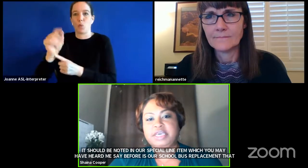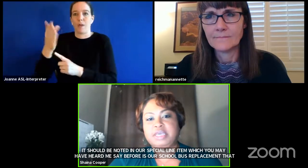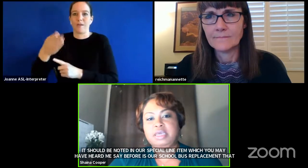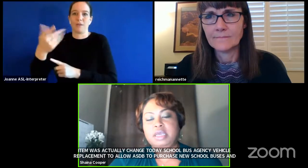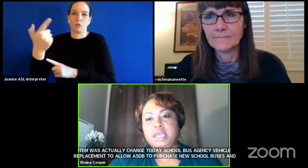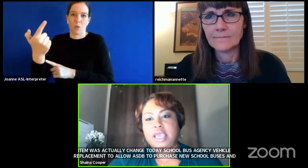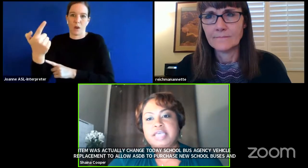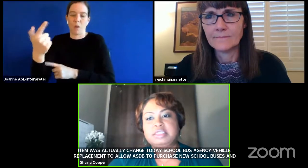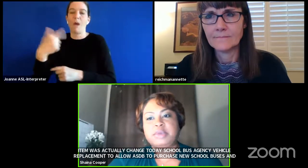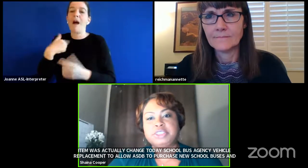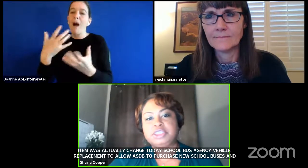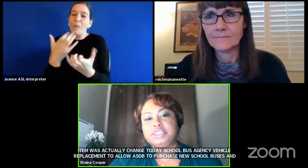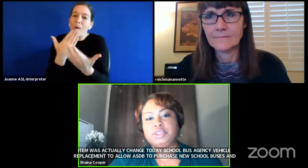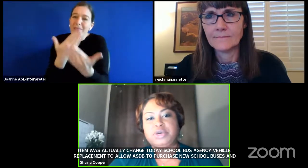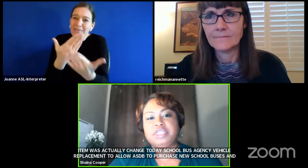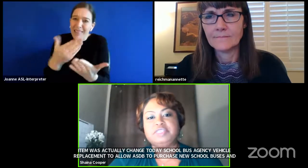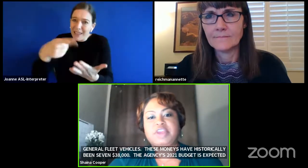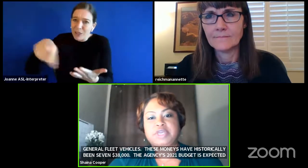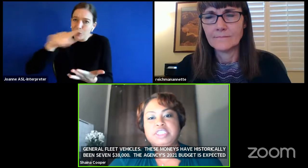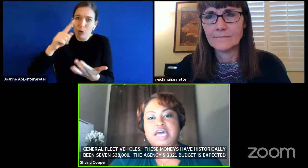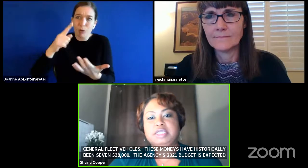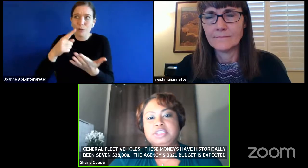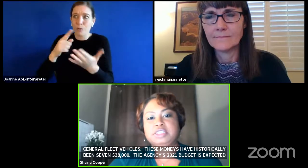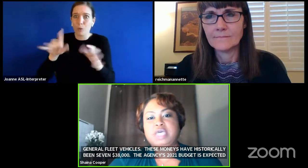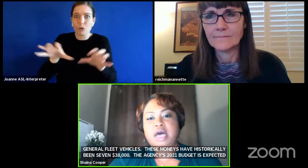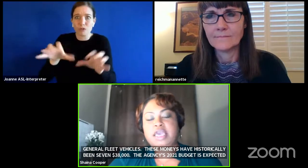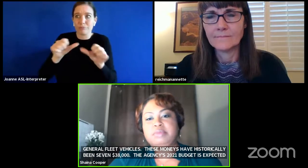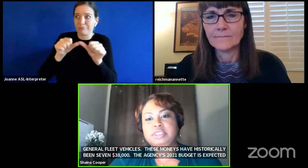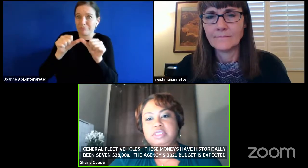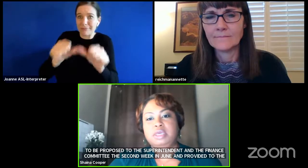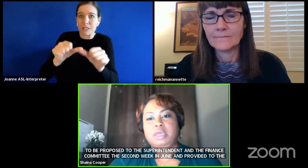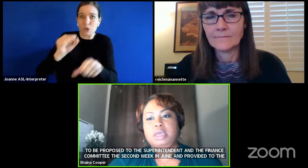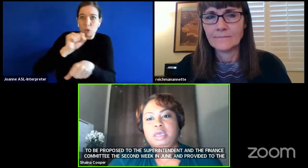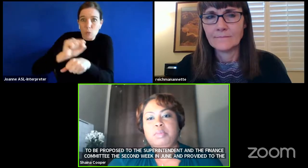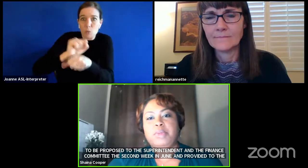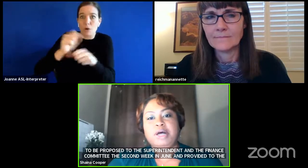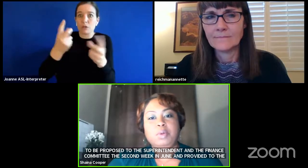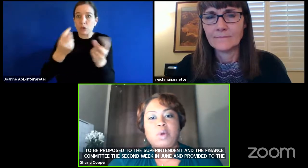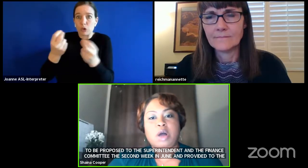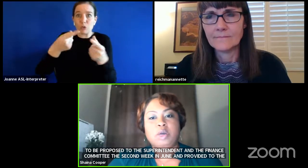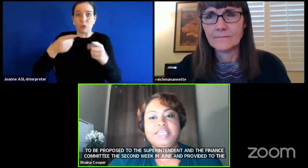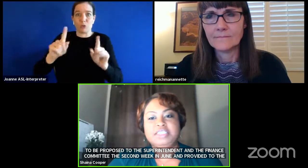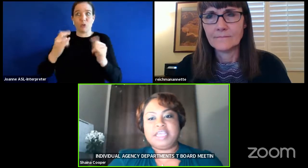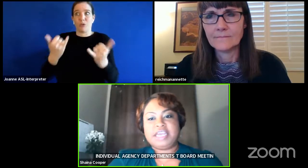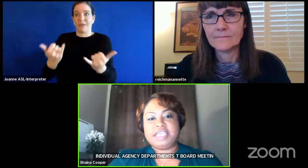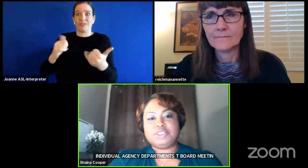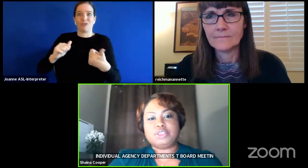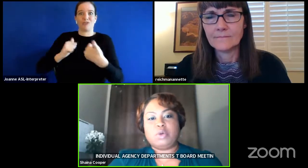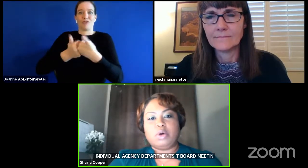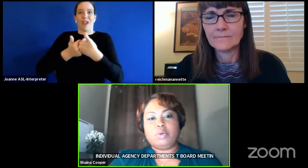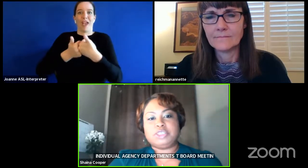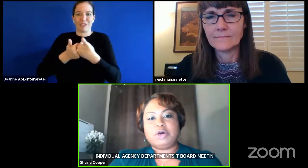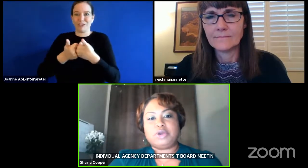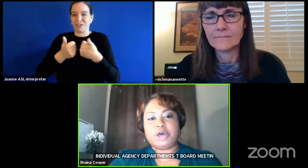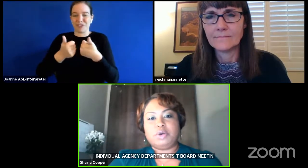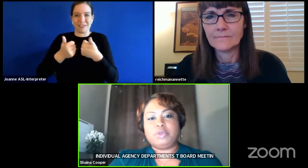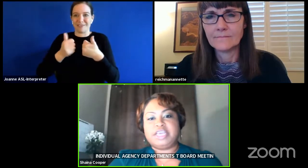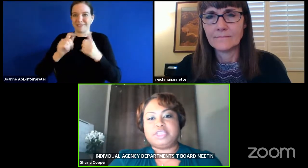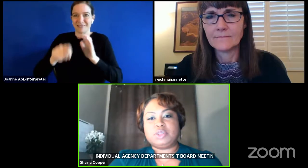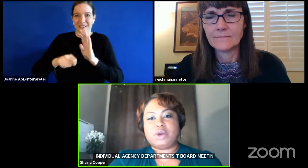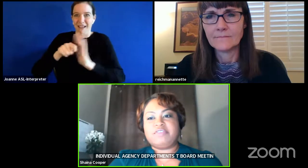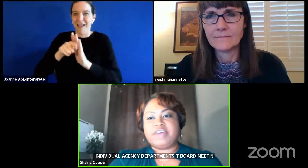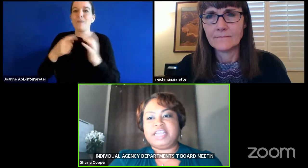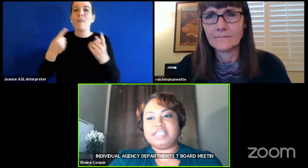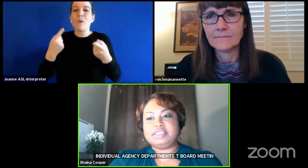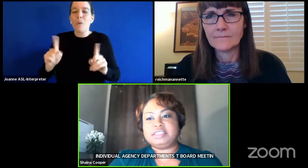asdb especially during these very challenging times but while we wait to get answers on what we don't know